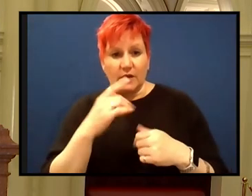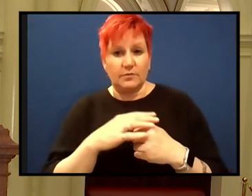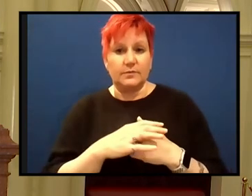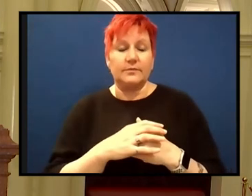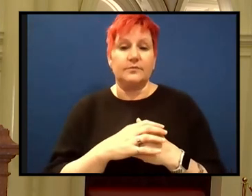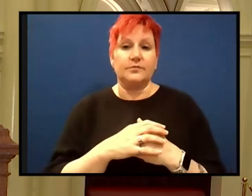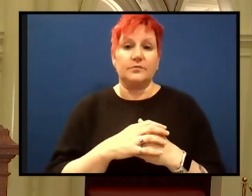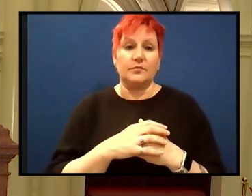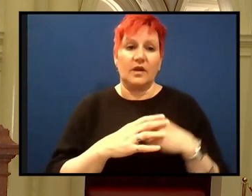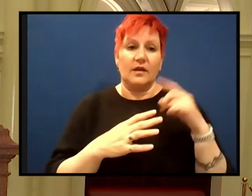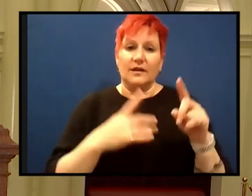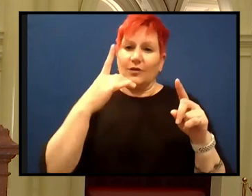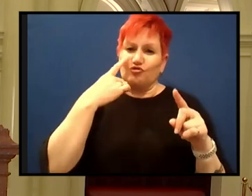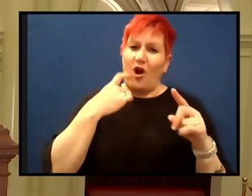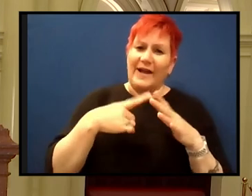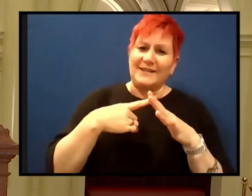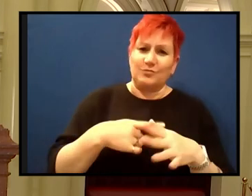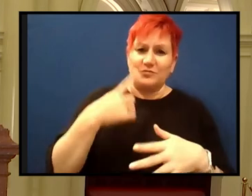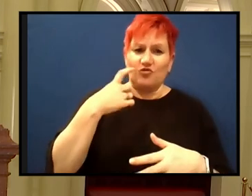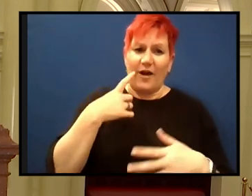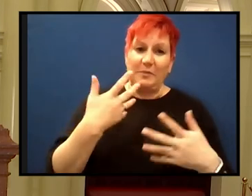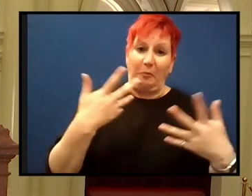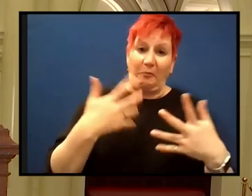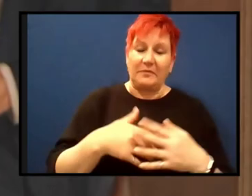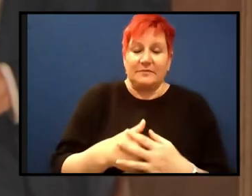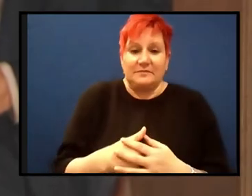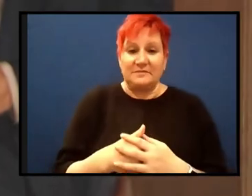I'll, I'll have a crack at that or do you want to have a crack at that? you first. Yeah. Um,